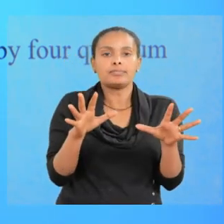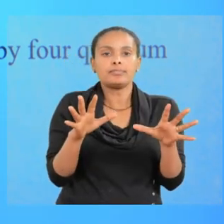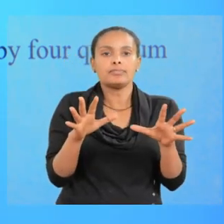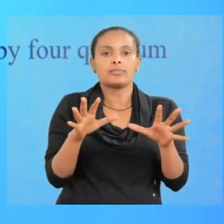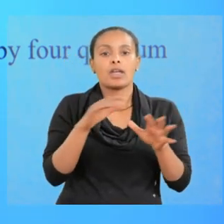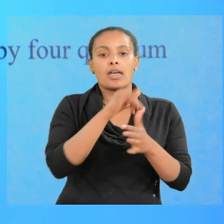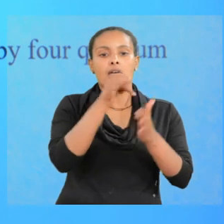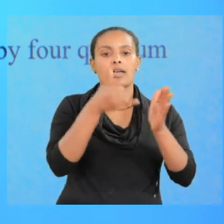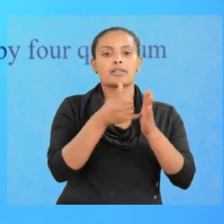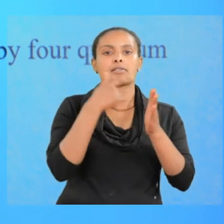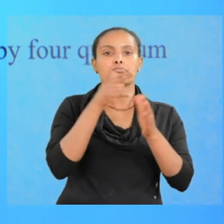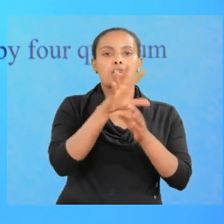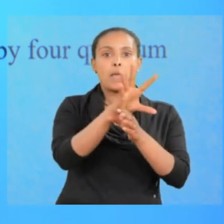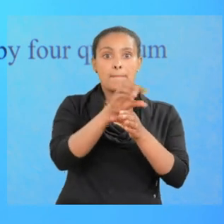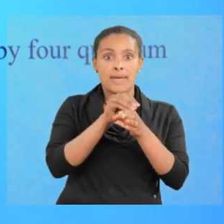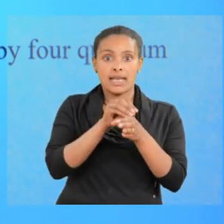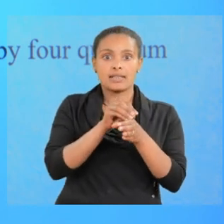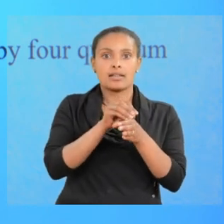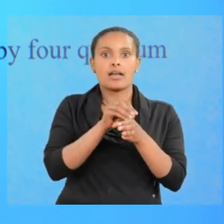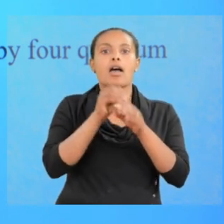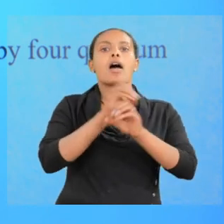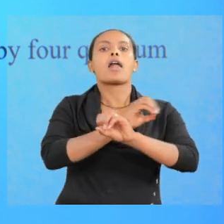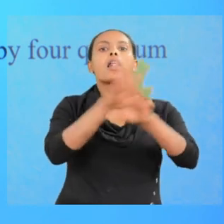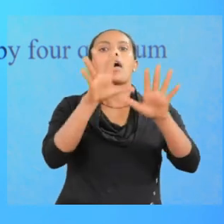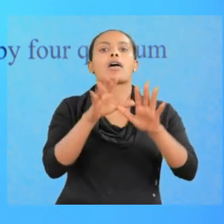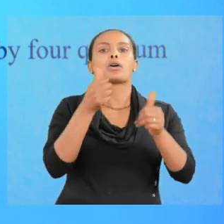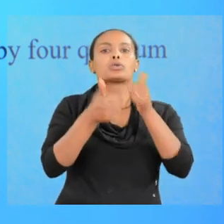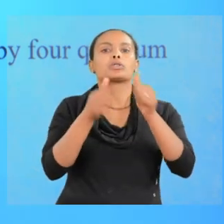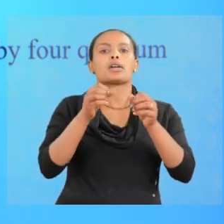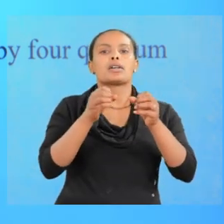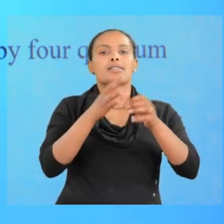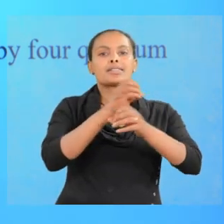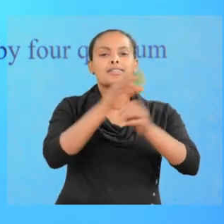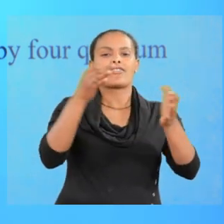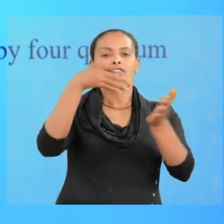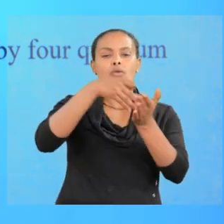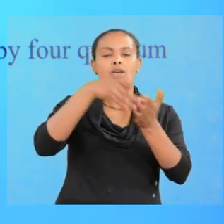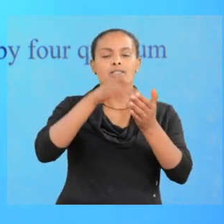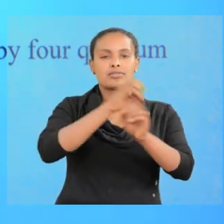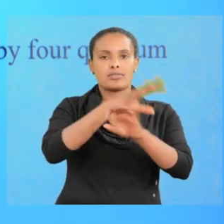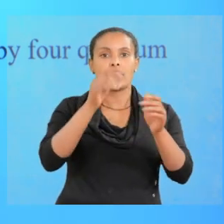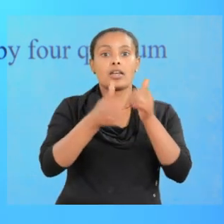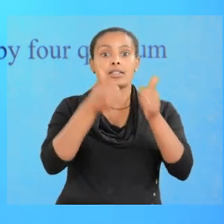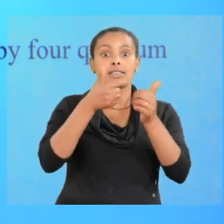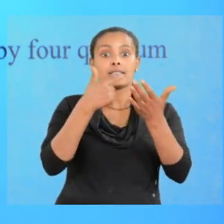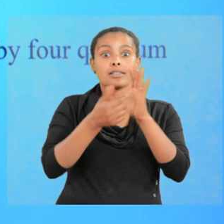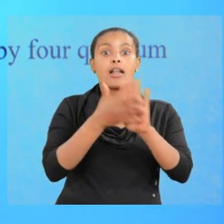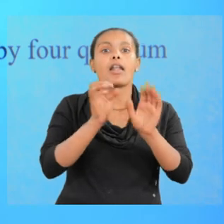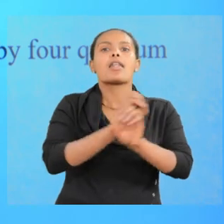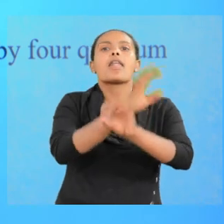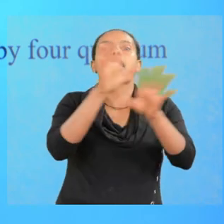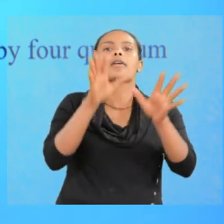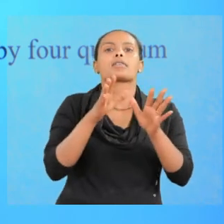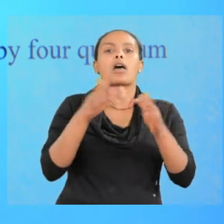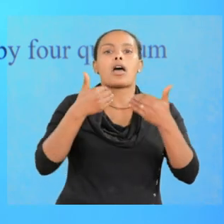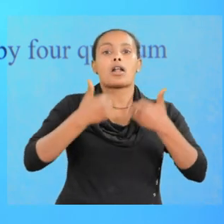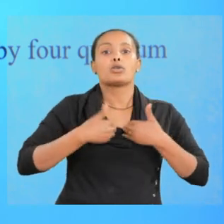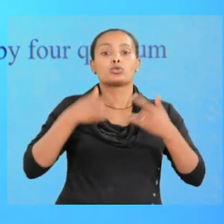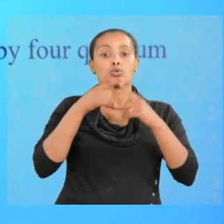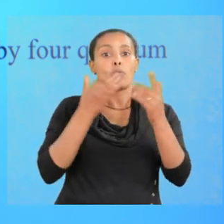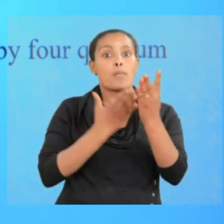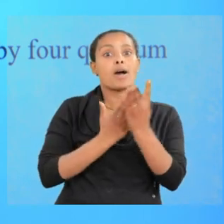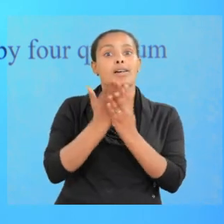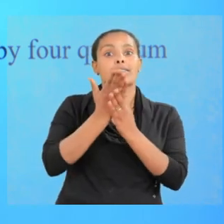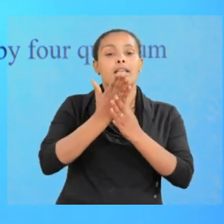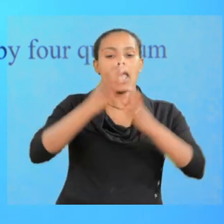it emits a light with a discrete frequency. If this light is allowed to pass